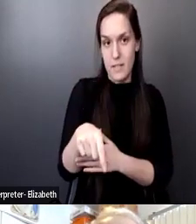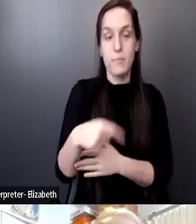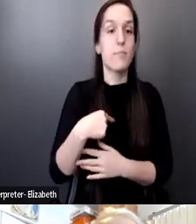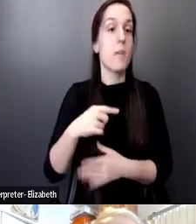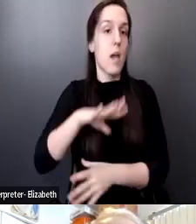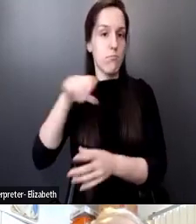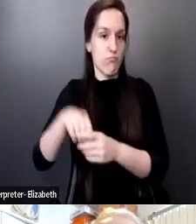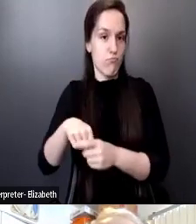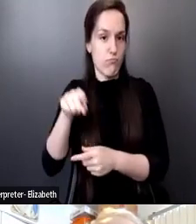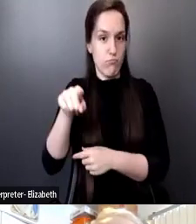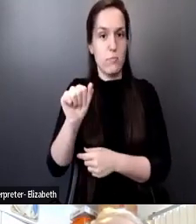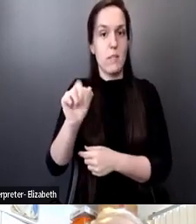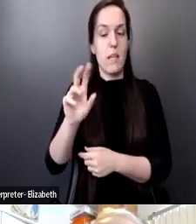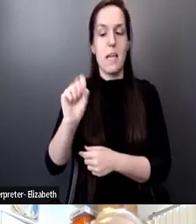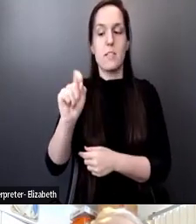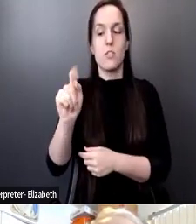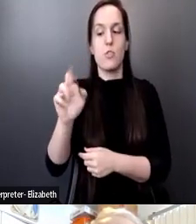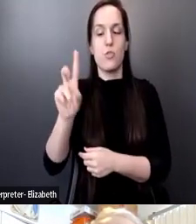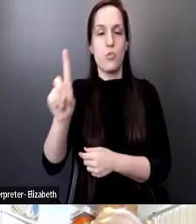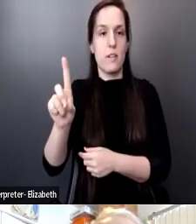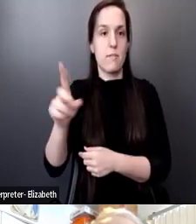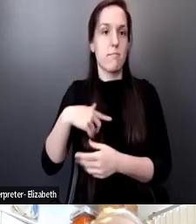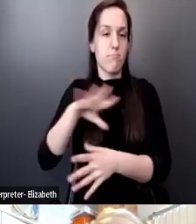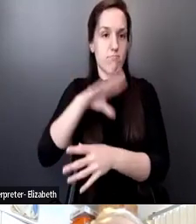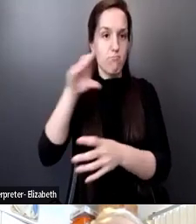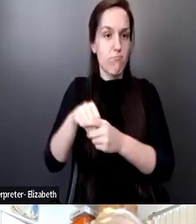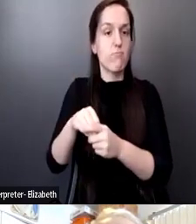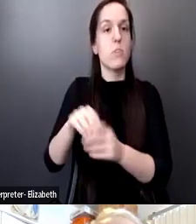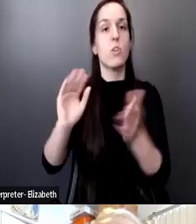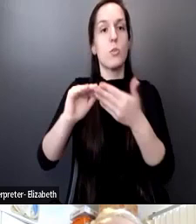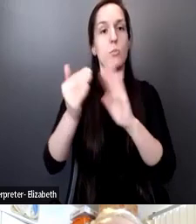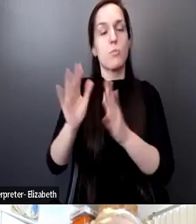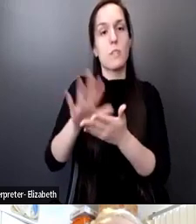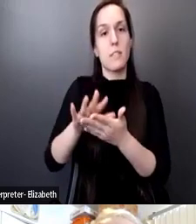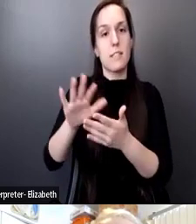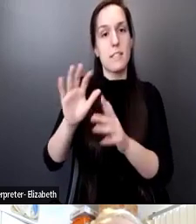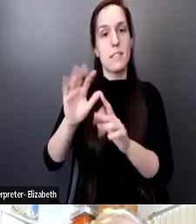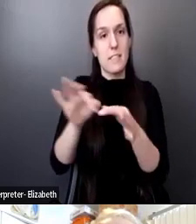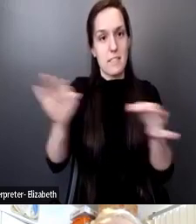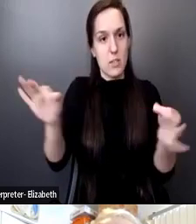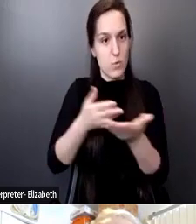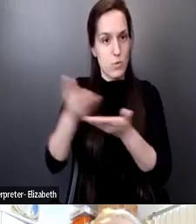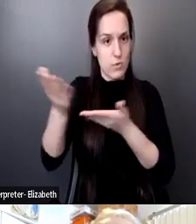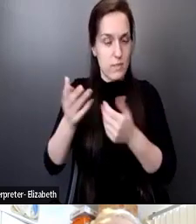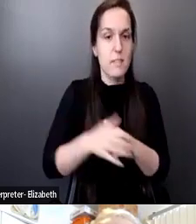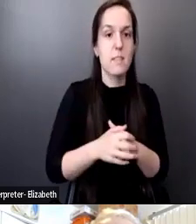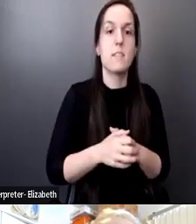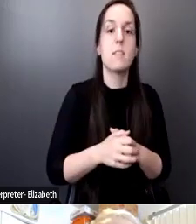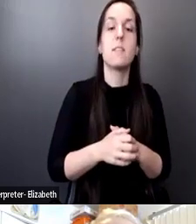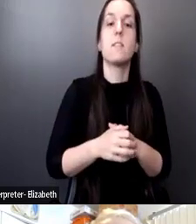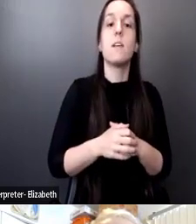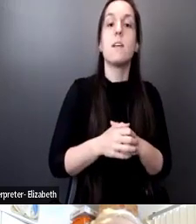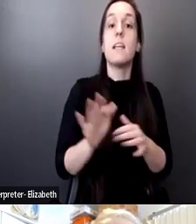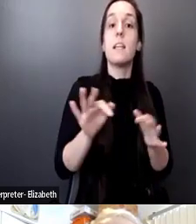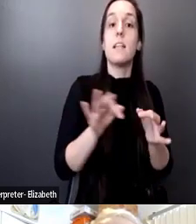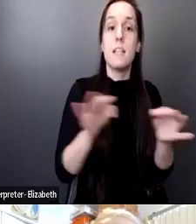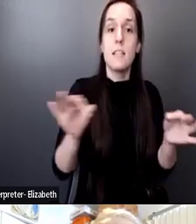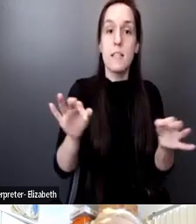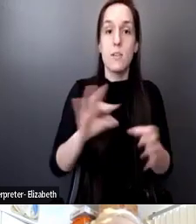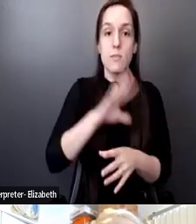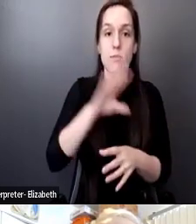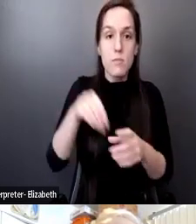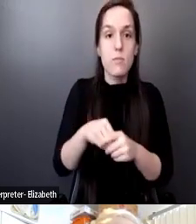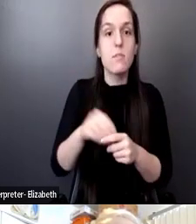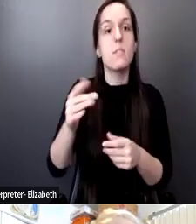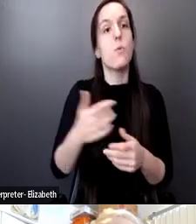Cooperative, and we are opening up spaces to talk in what we call the language of our hearts, the language in which we feel the